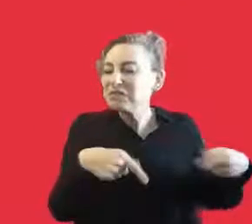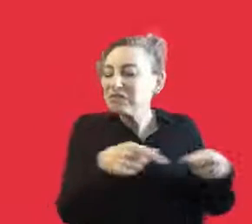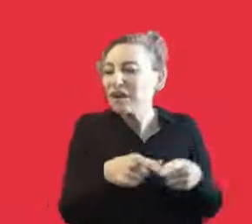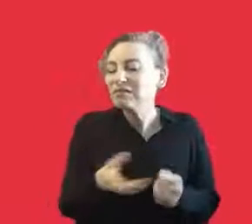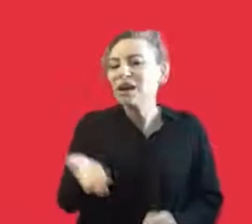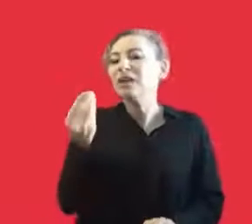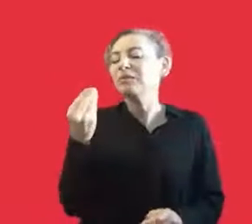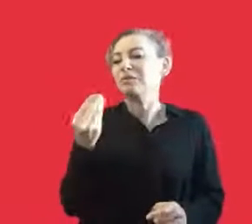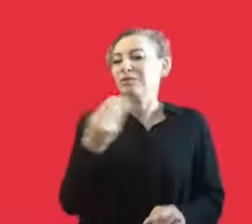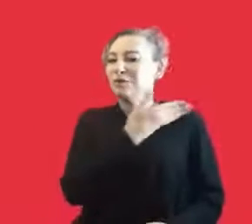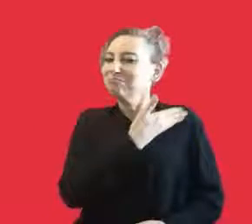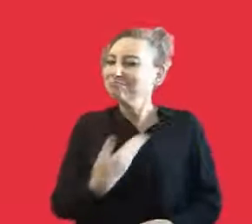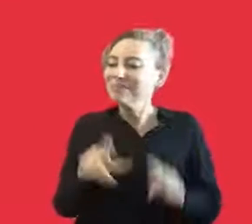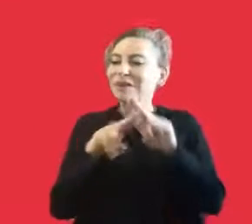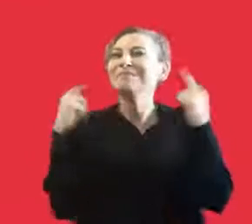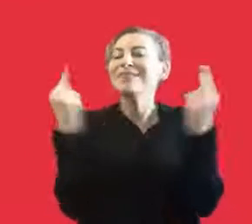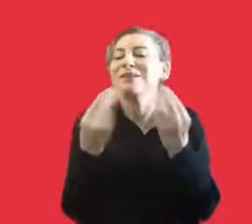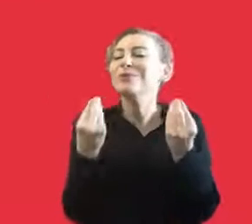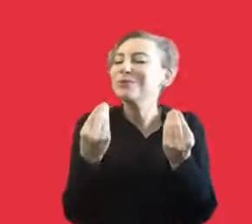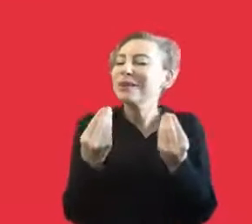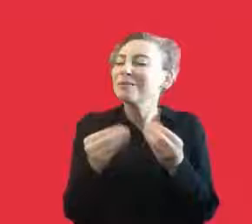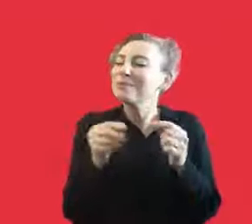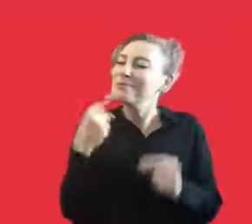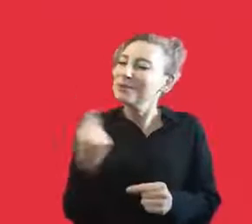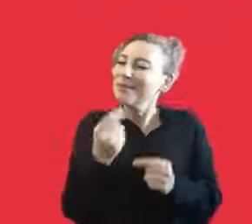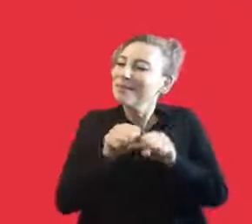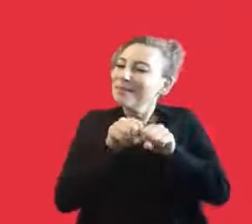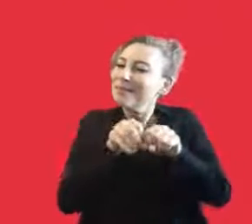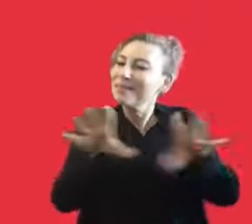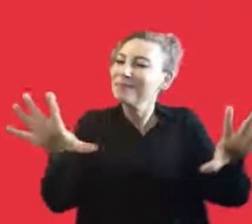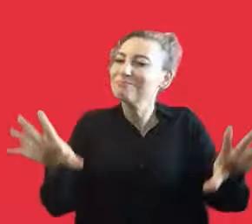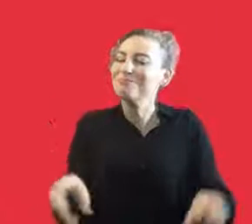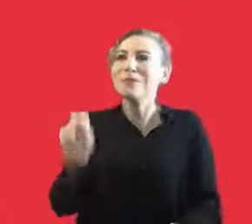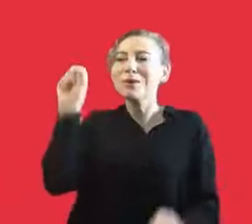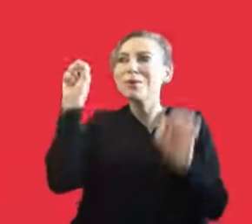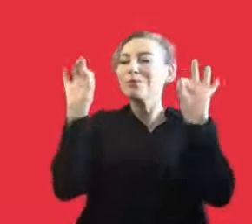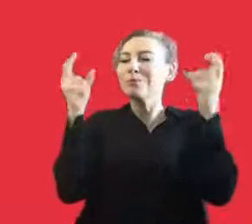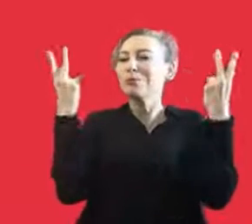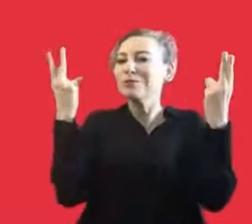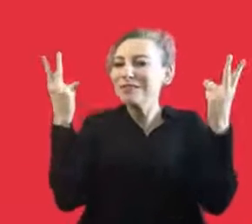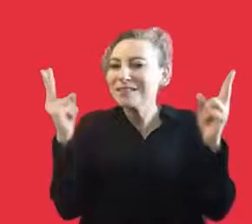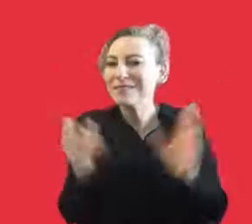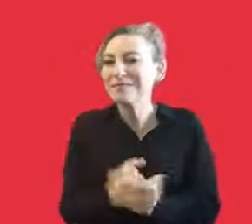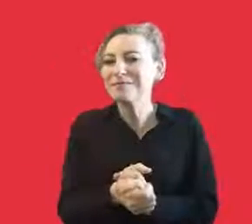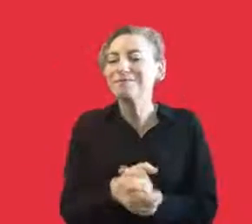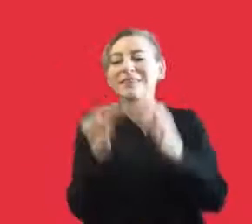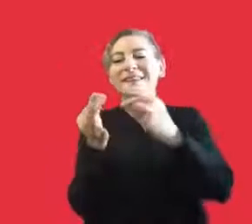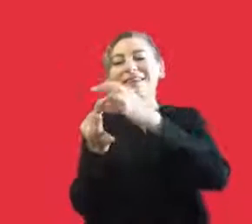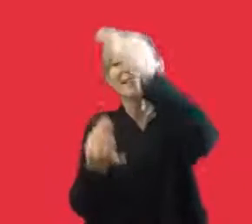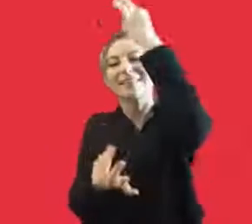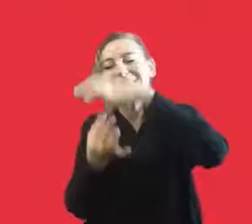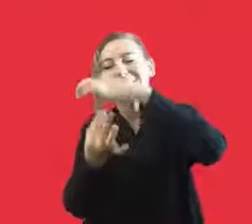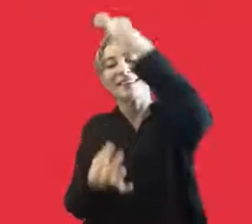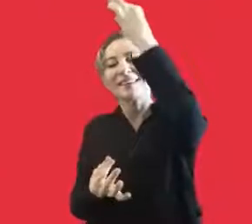our biggest passion is to bring something good to Turkey and to show the miracle of choir music